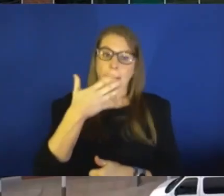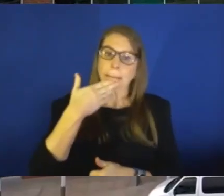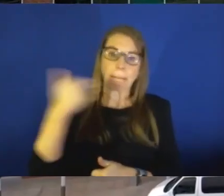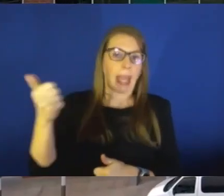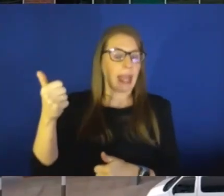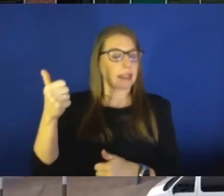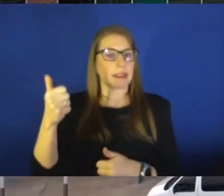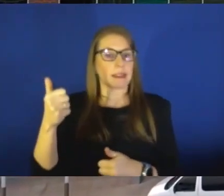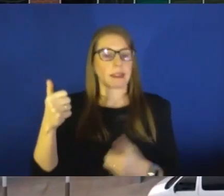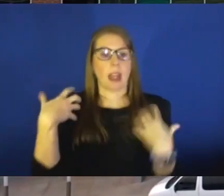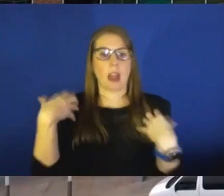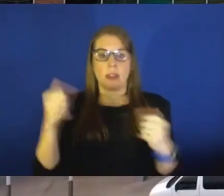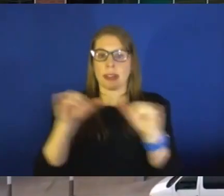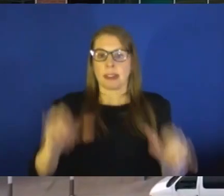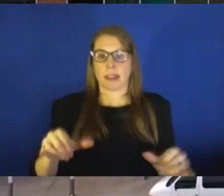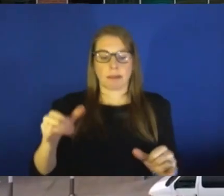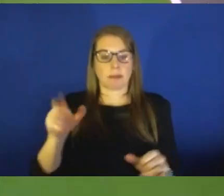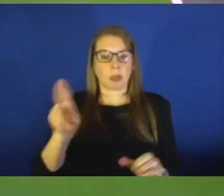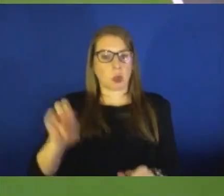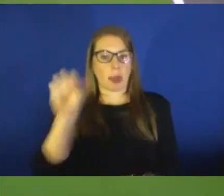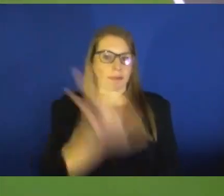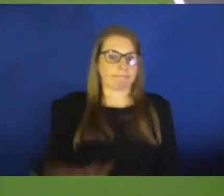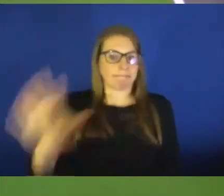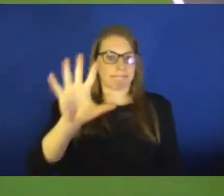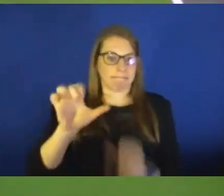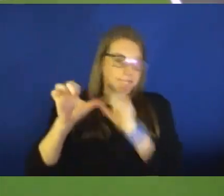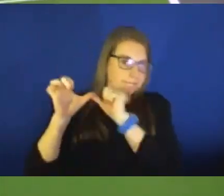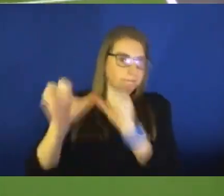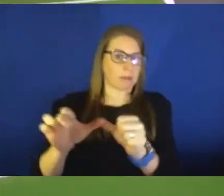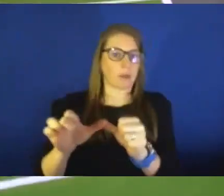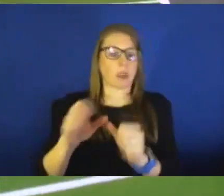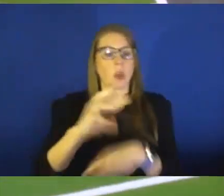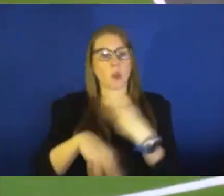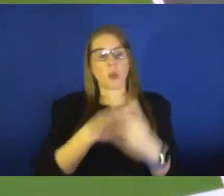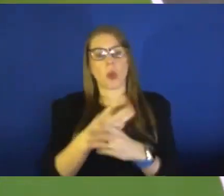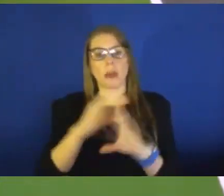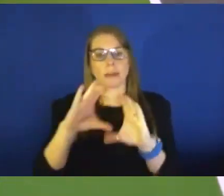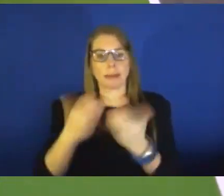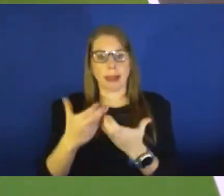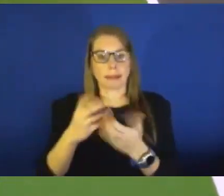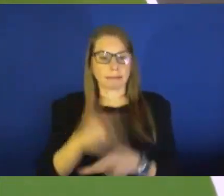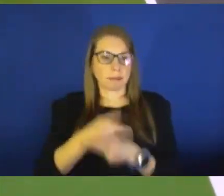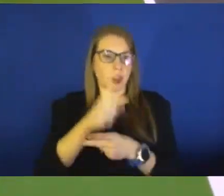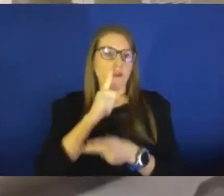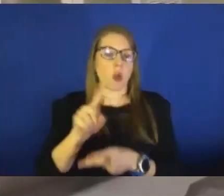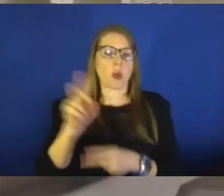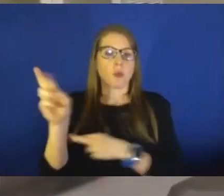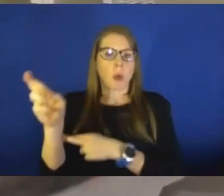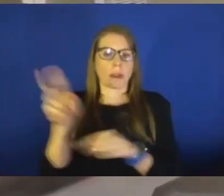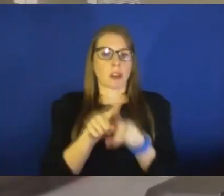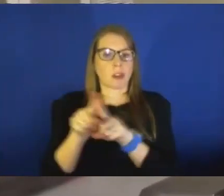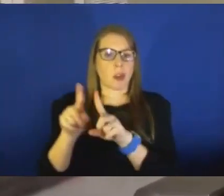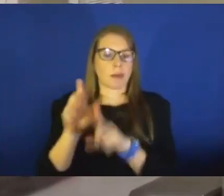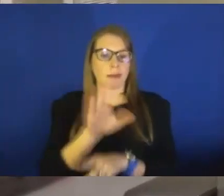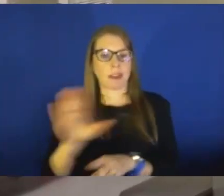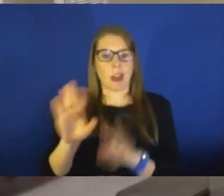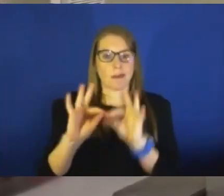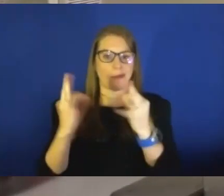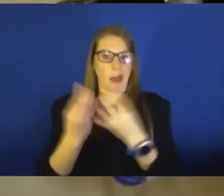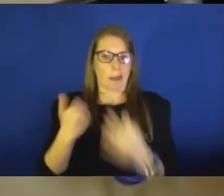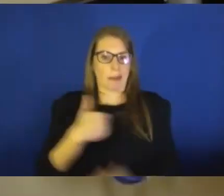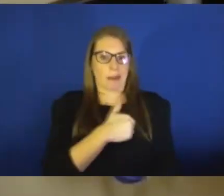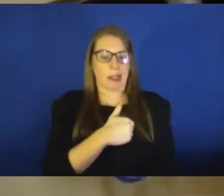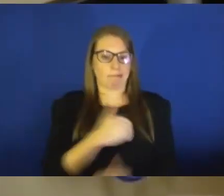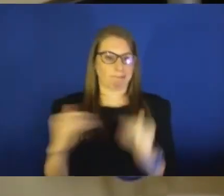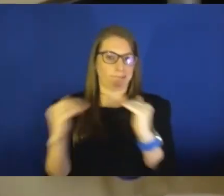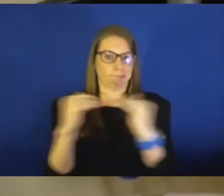We are committed to providing world-class care to the Royals organization and its family members, and we're equally committed to